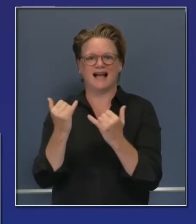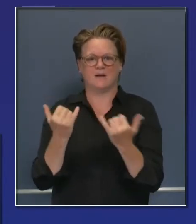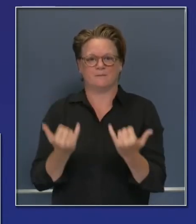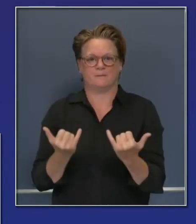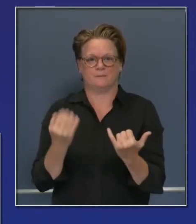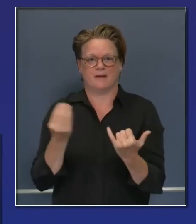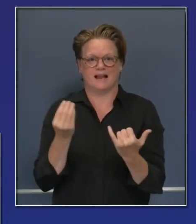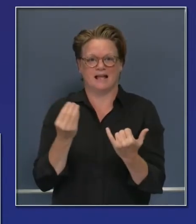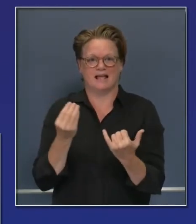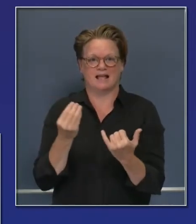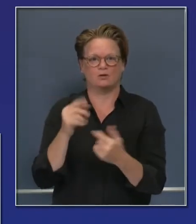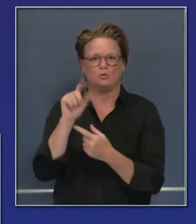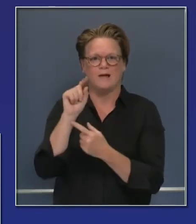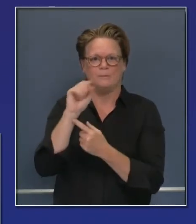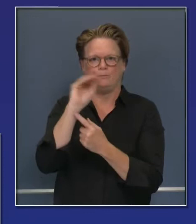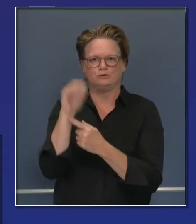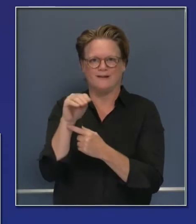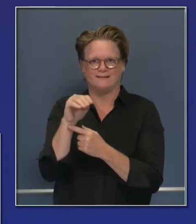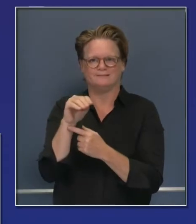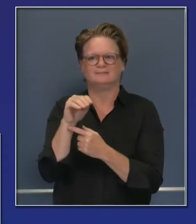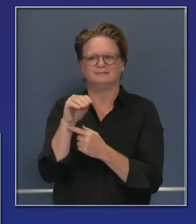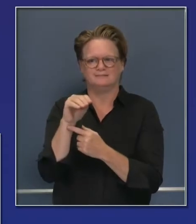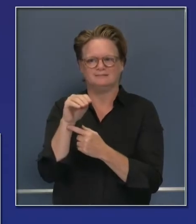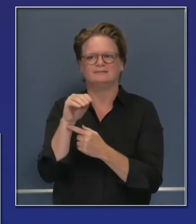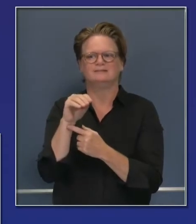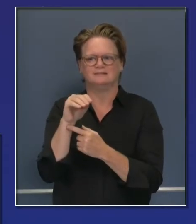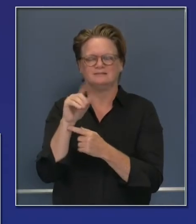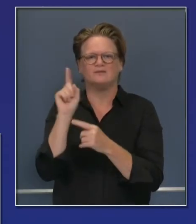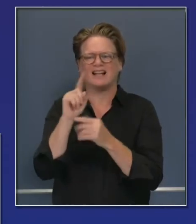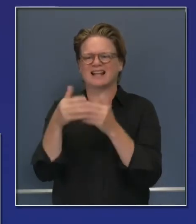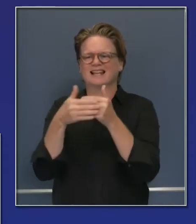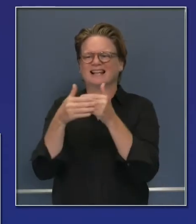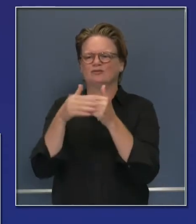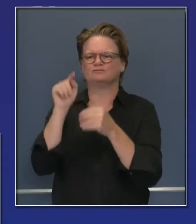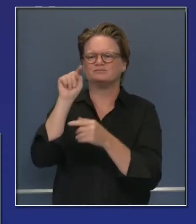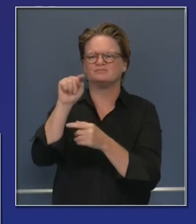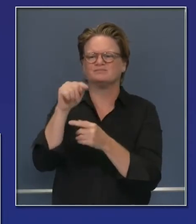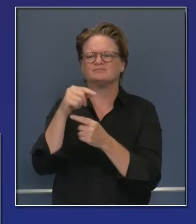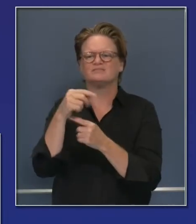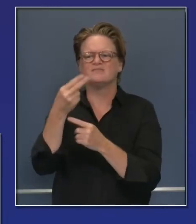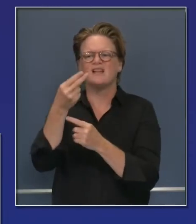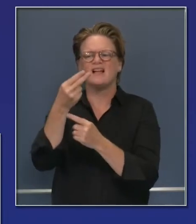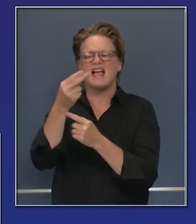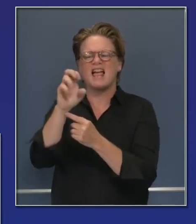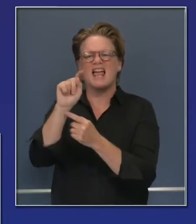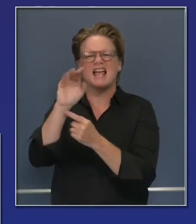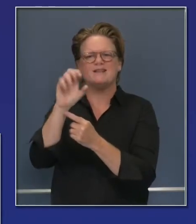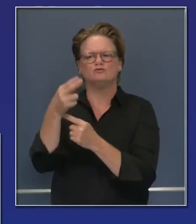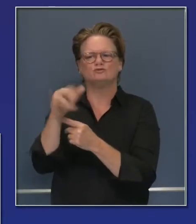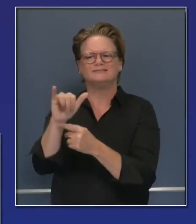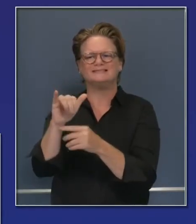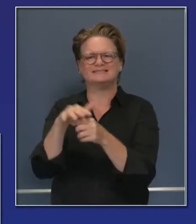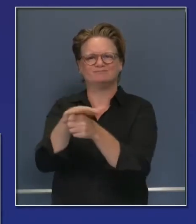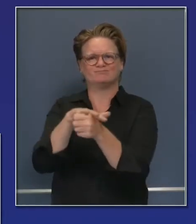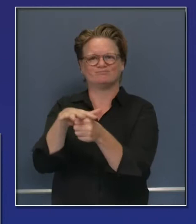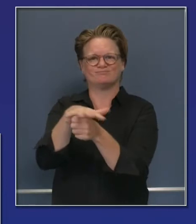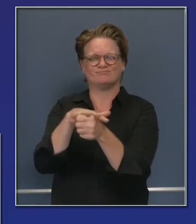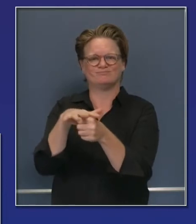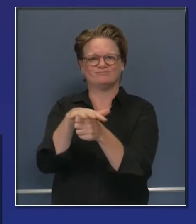highlighted here. This mock fire, this is in and around Hechechi. It could have impacted the entire Hechechi system,